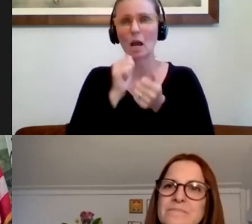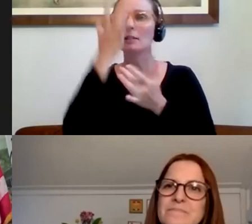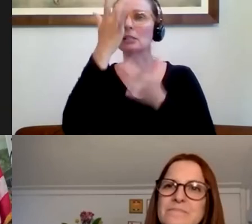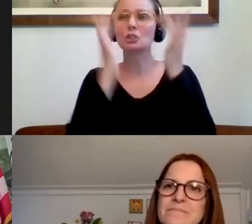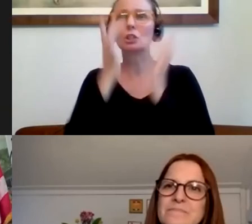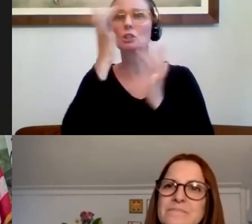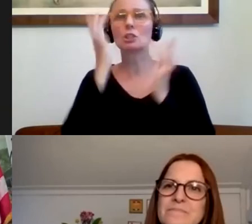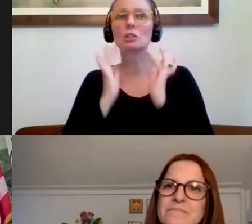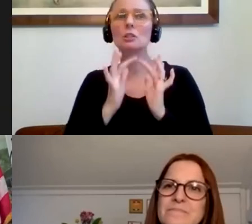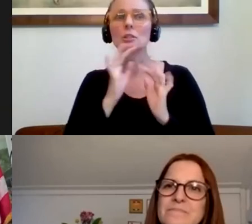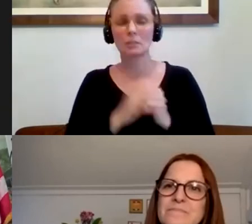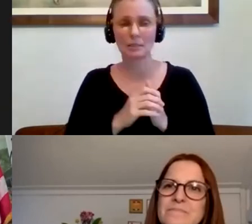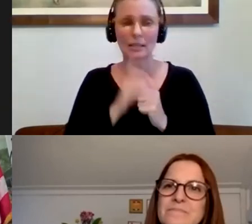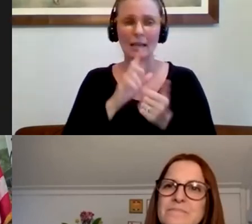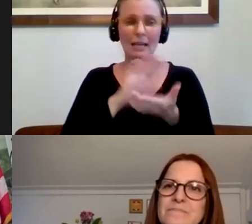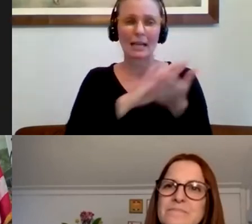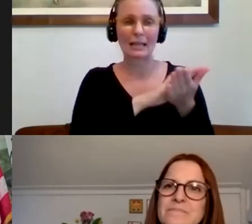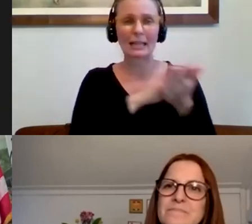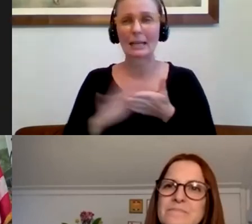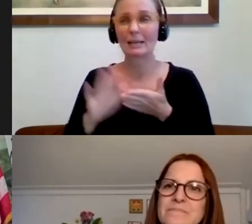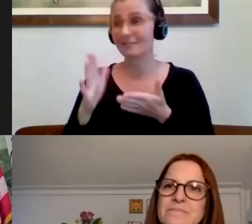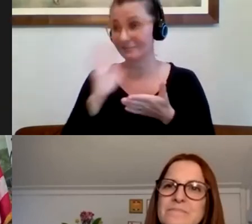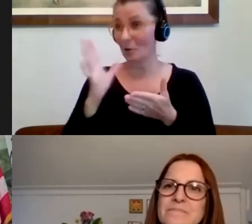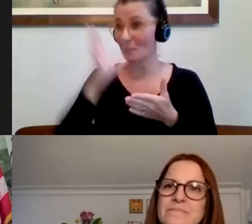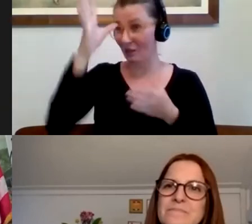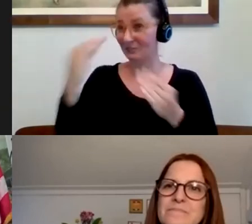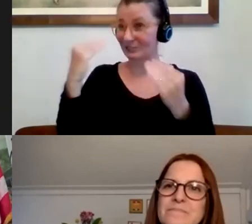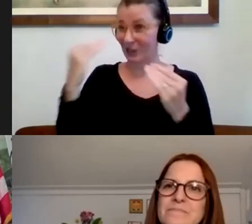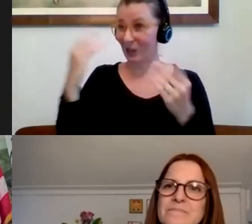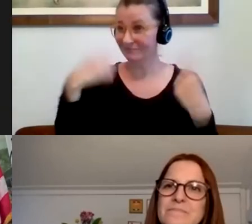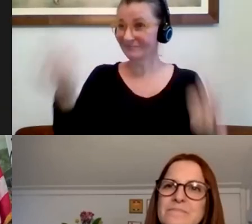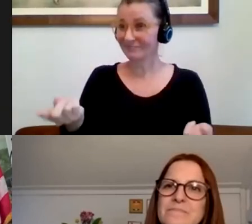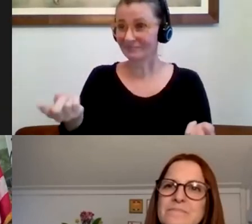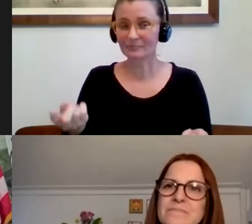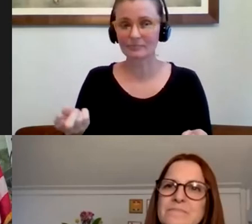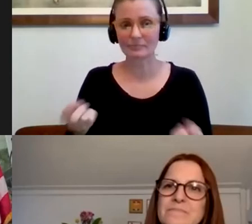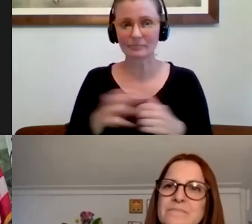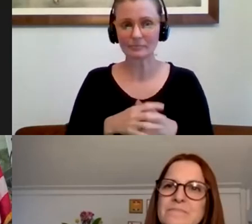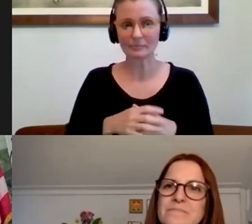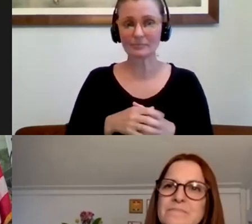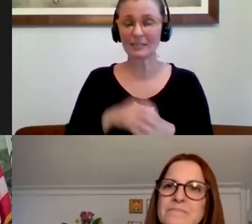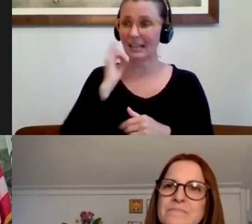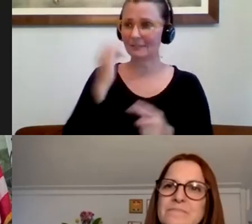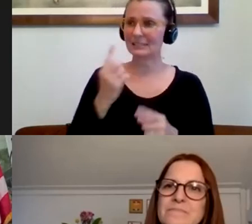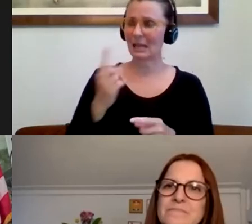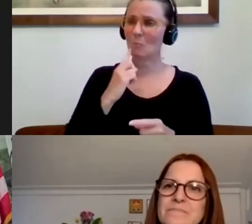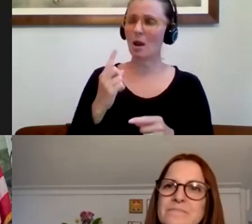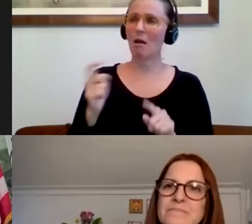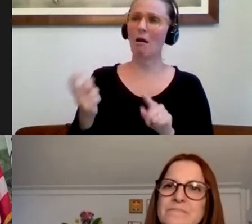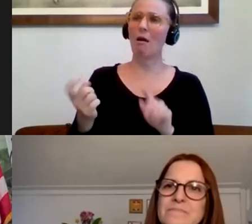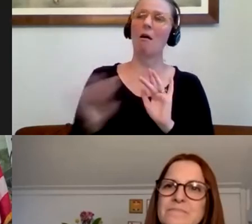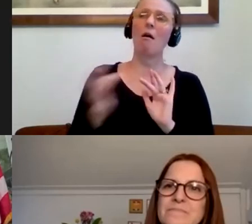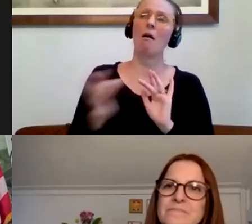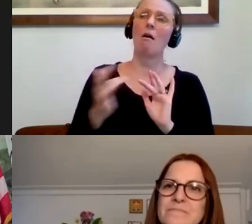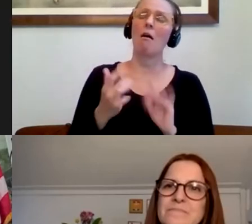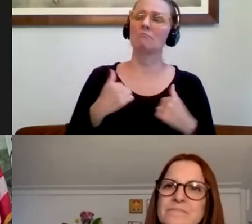cleaning your services. So if you have, if you're being, if you're being solicited and you're not sure about what, uh, uh, what is being asked,